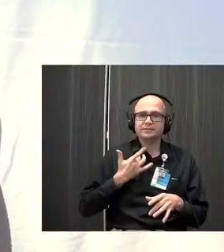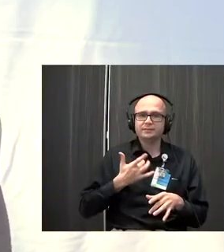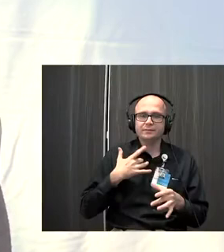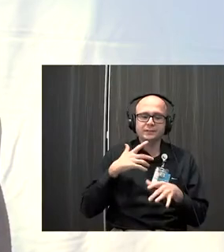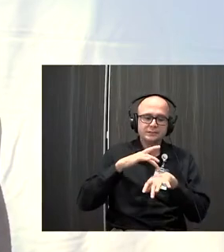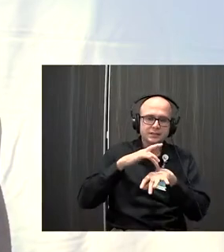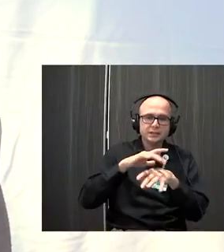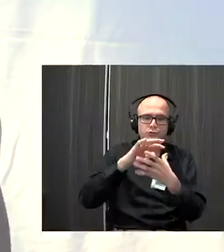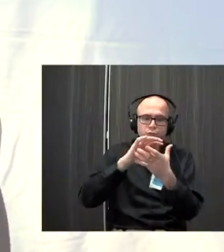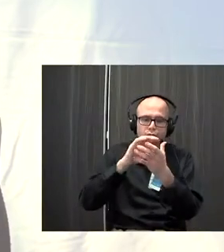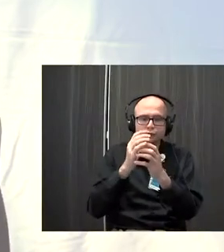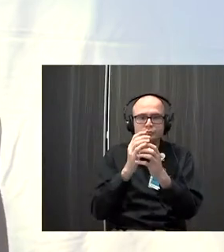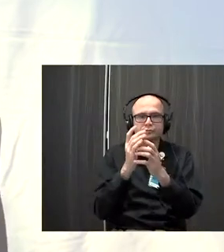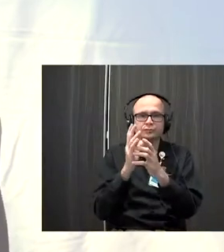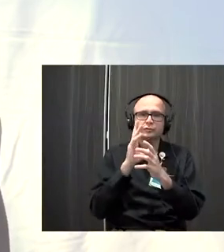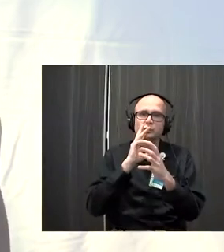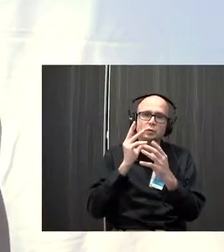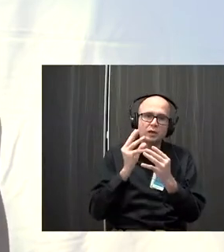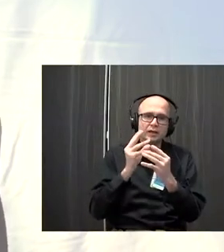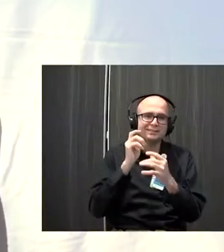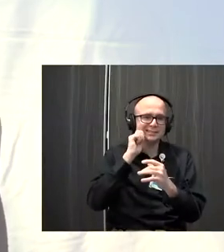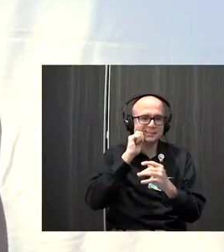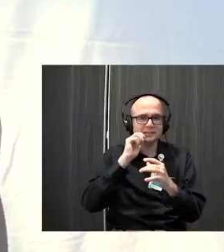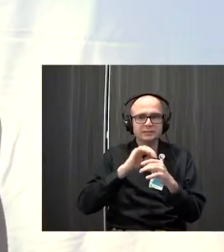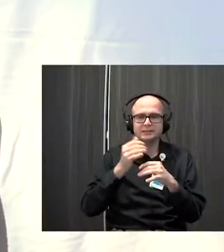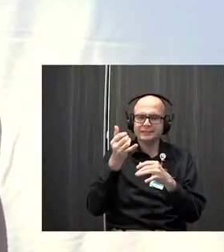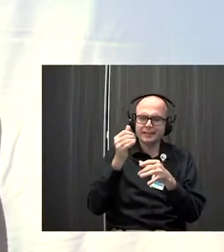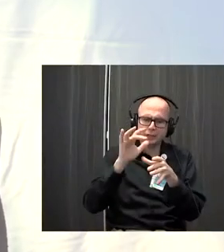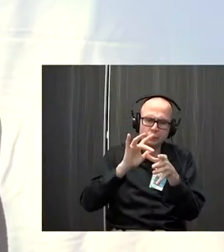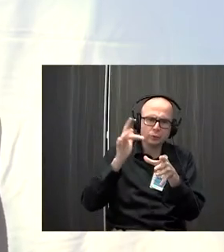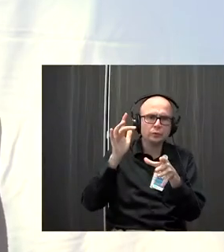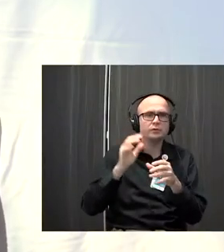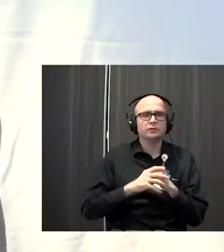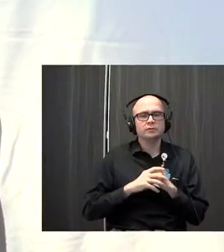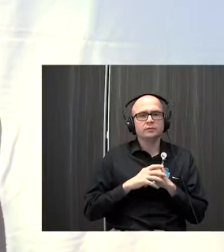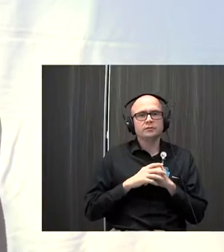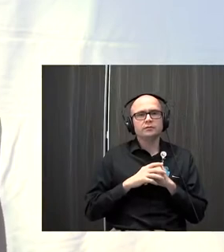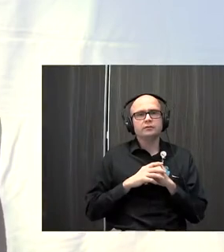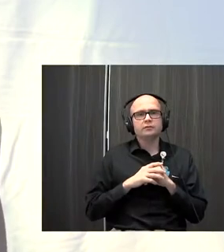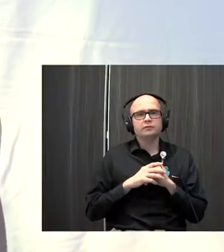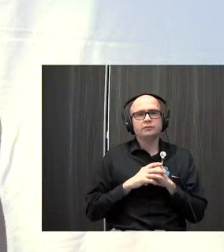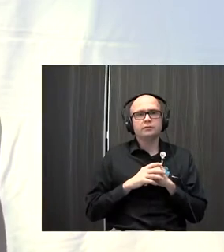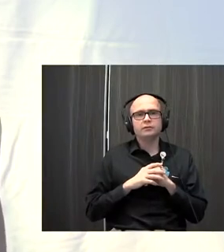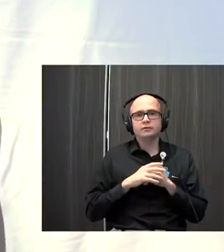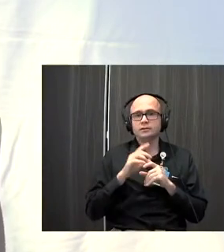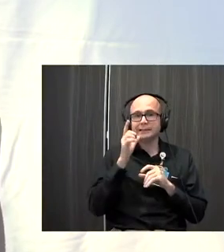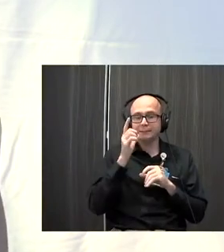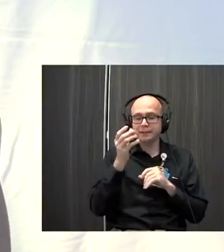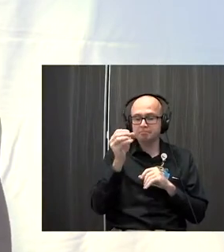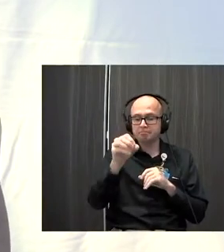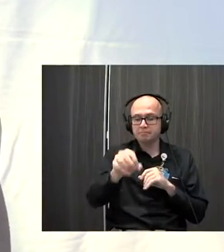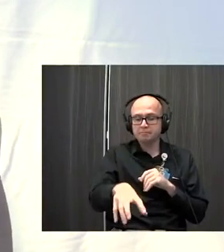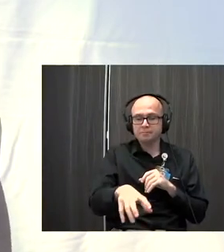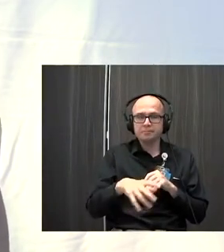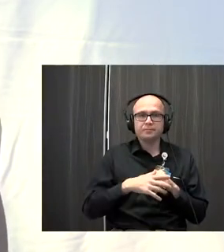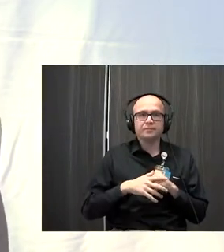of the plump, juicy skin. Bright yellow. And you set the lemon down. And you